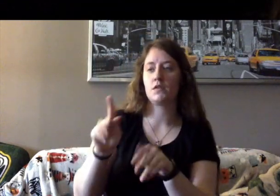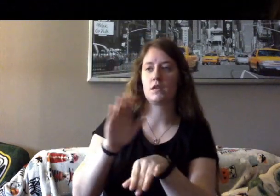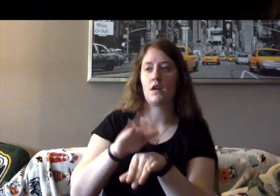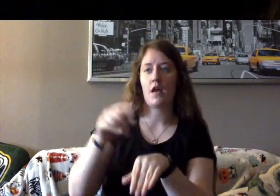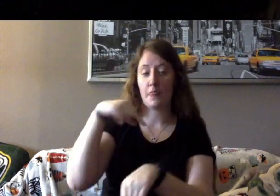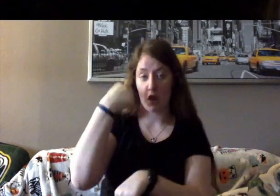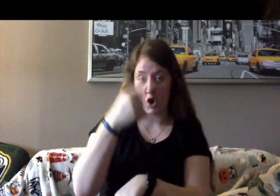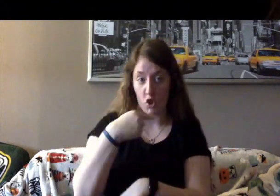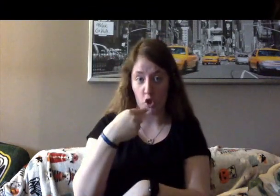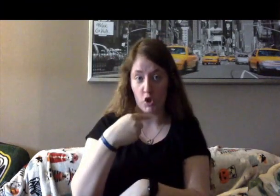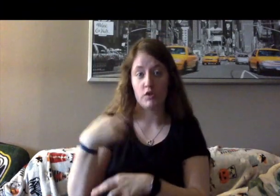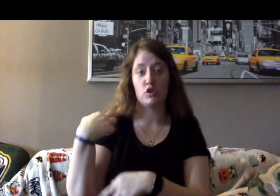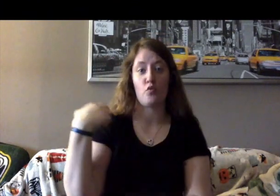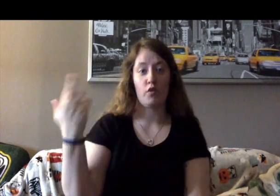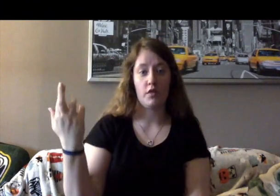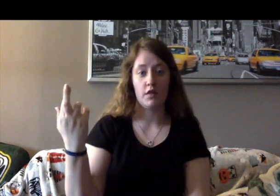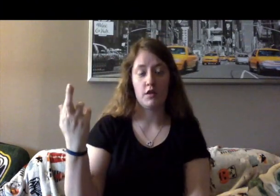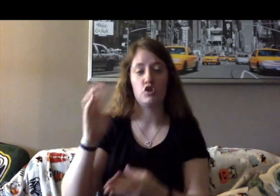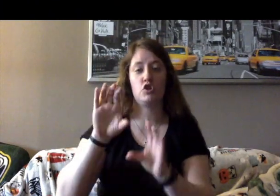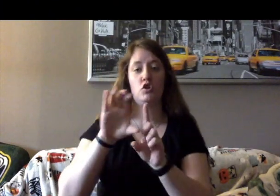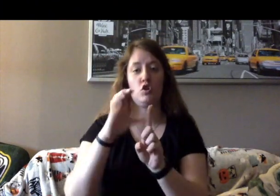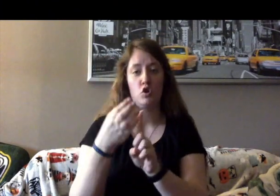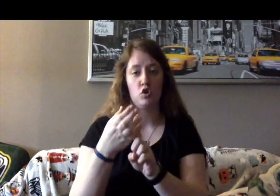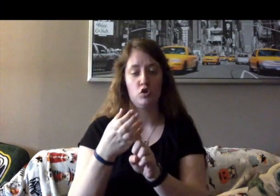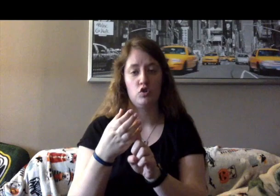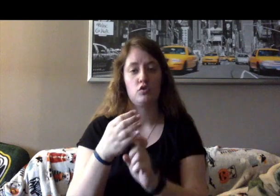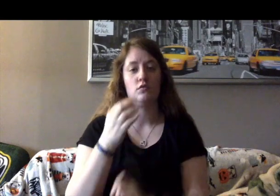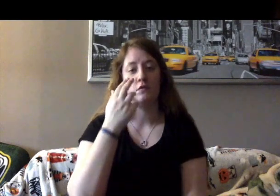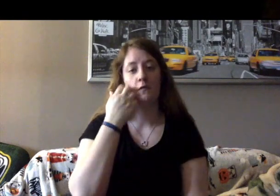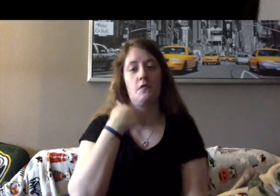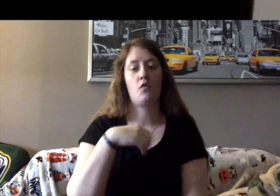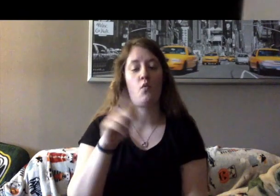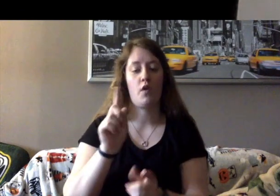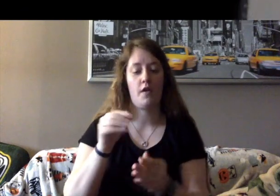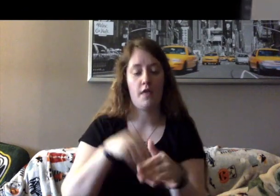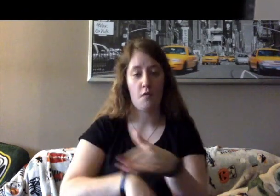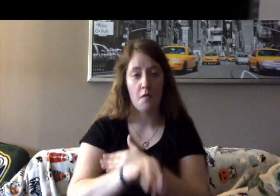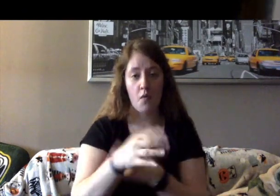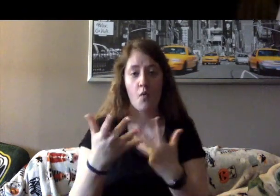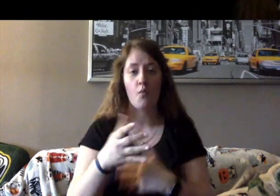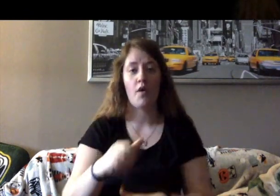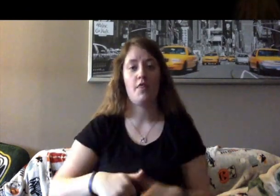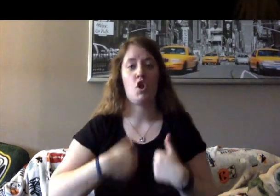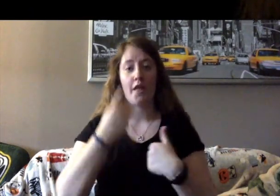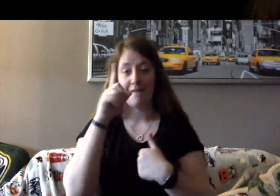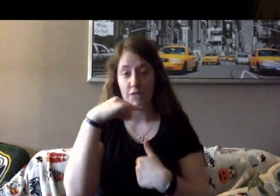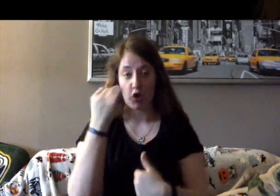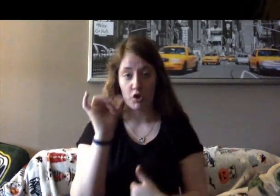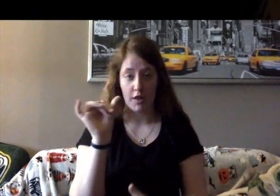religion is, where they were born, what their lifestyle is like.